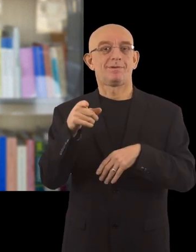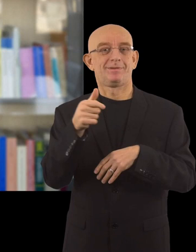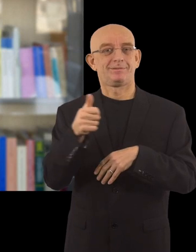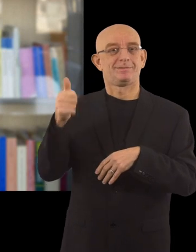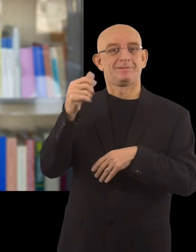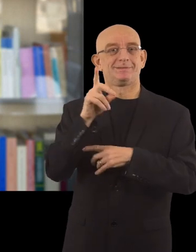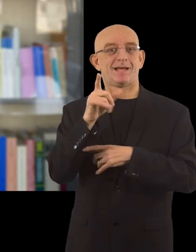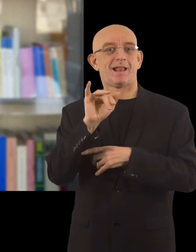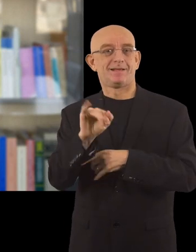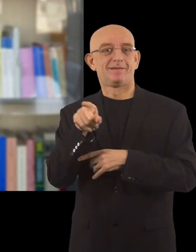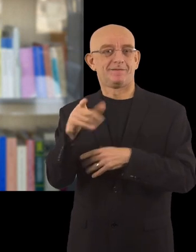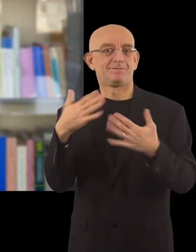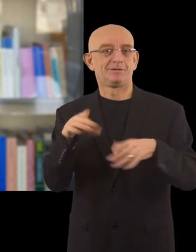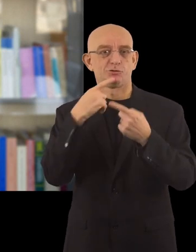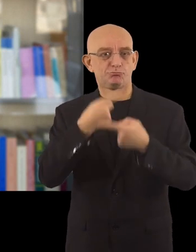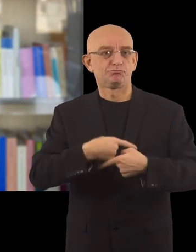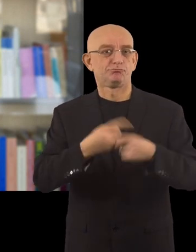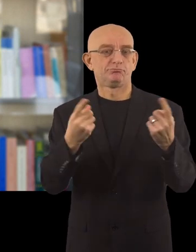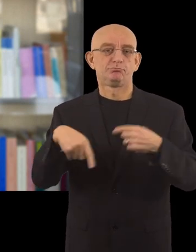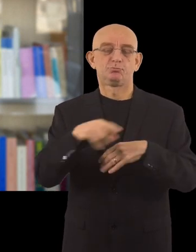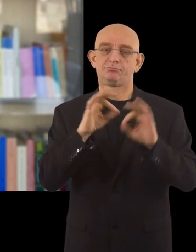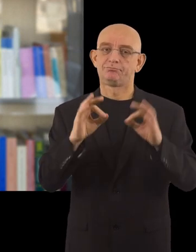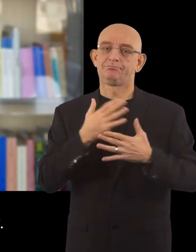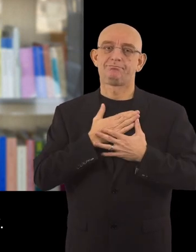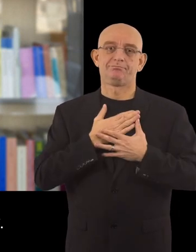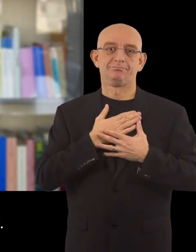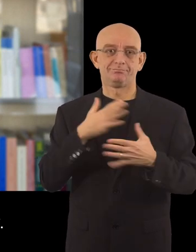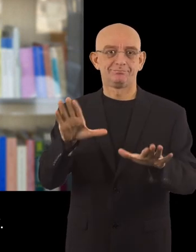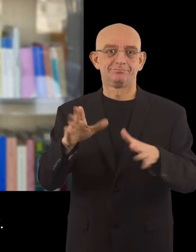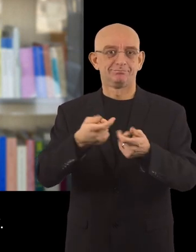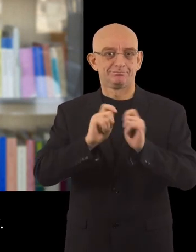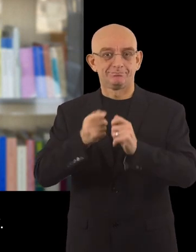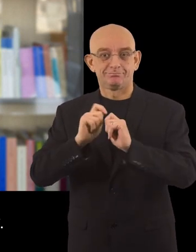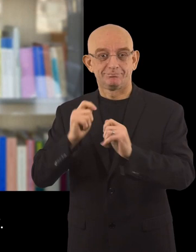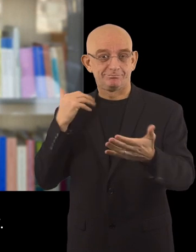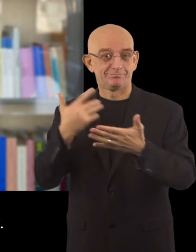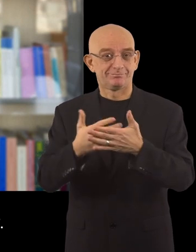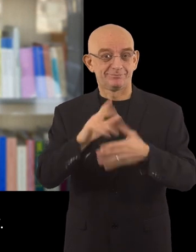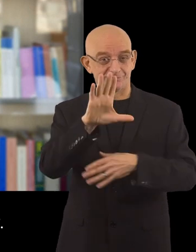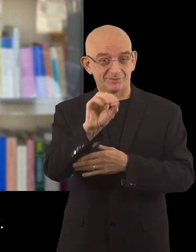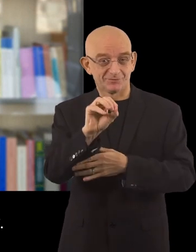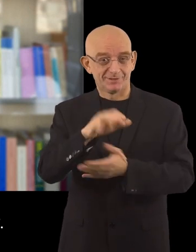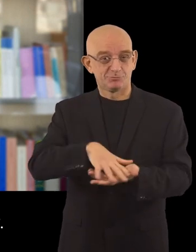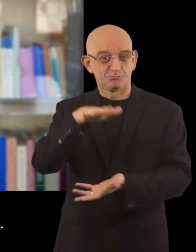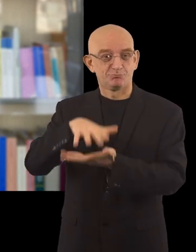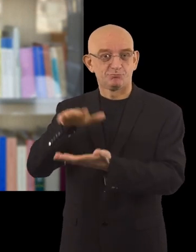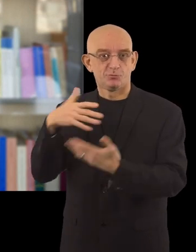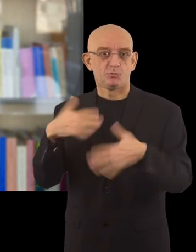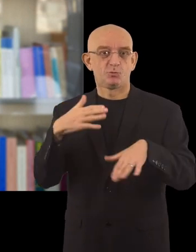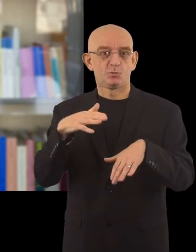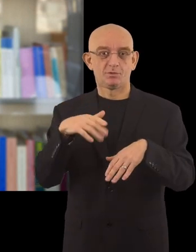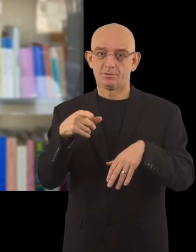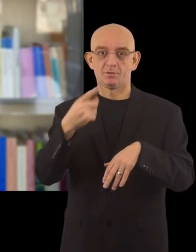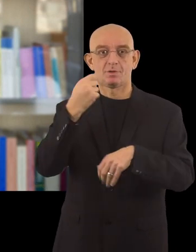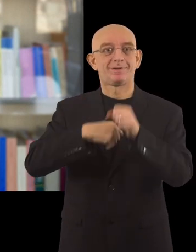Commissioner Dali, we are pleased by outcome as 50 cities have indeed applied this year. It